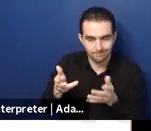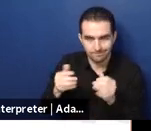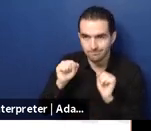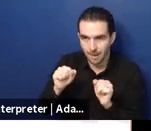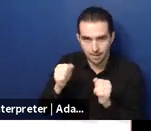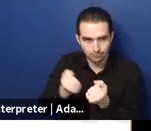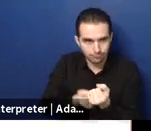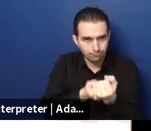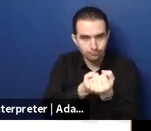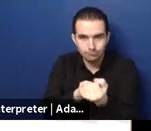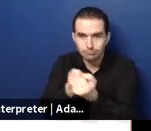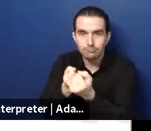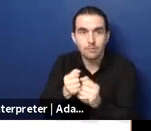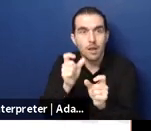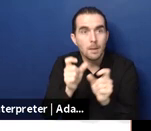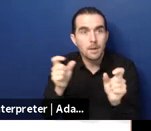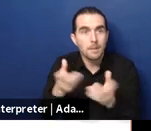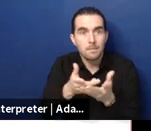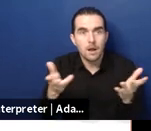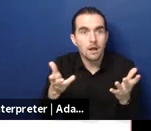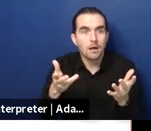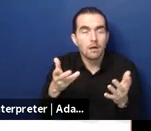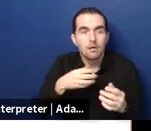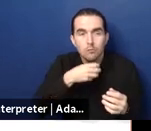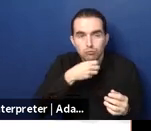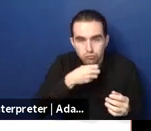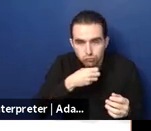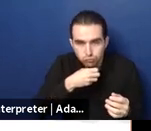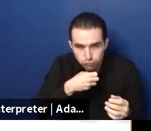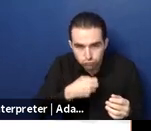card and then you can apply for a pa service as well